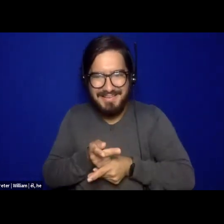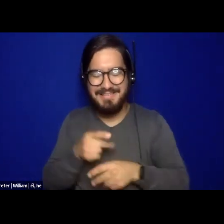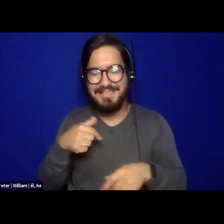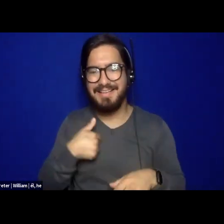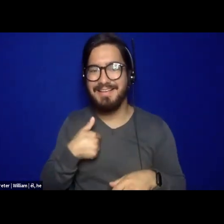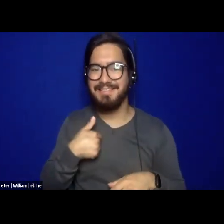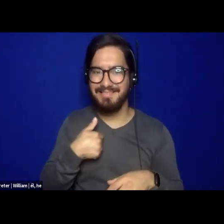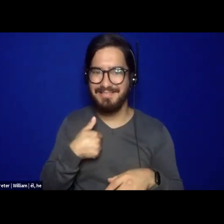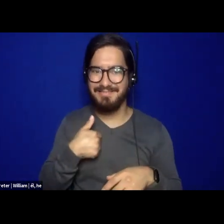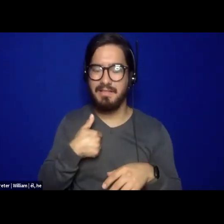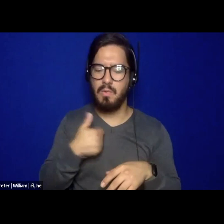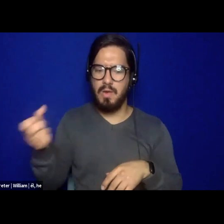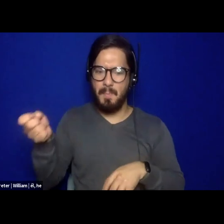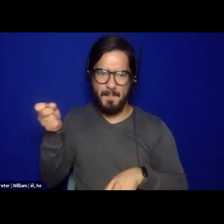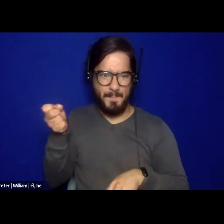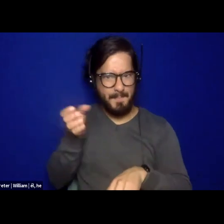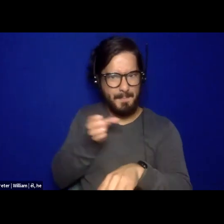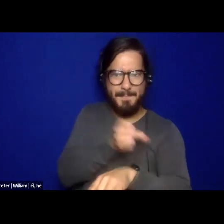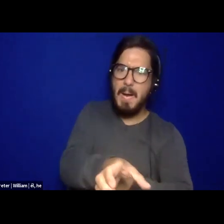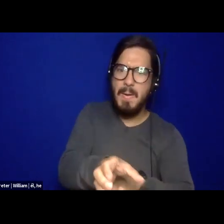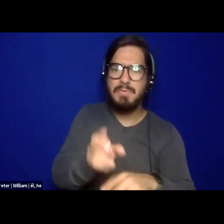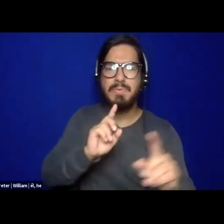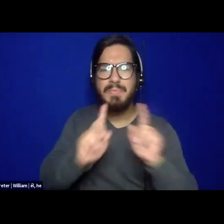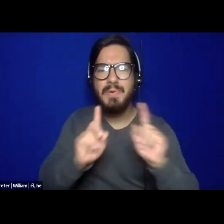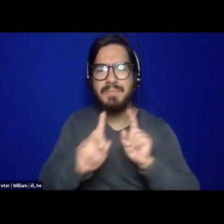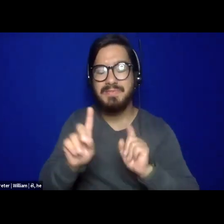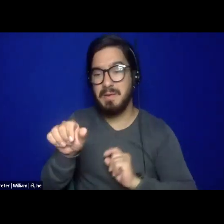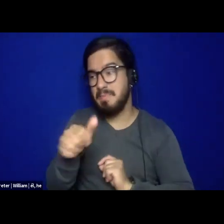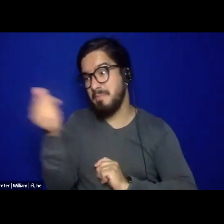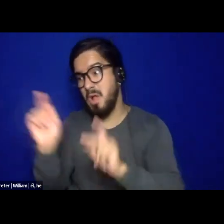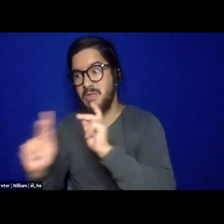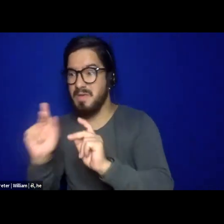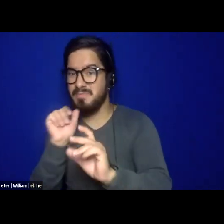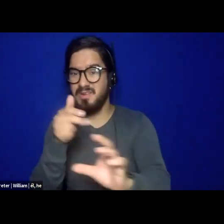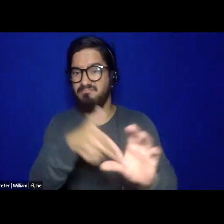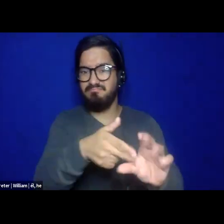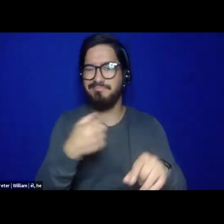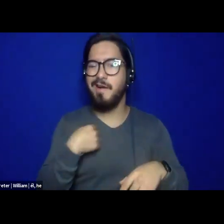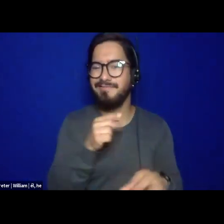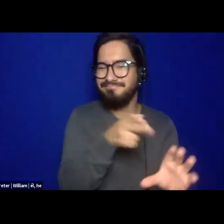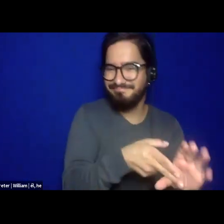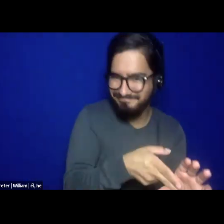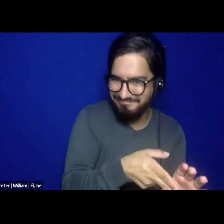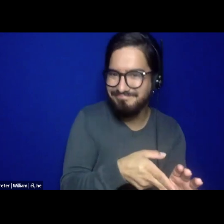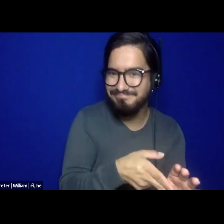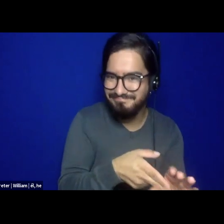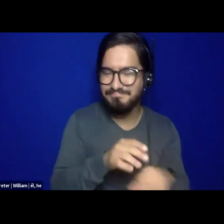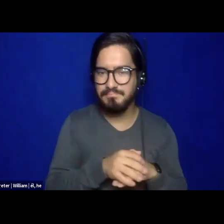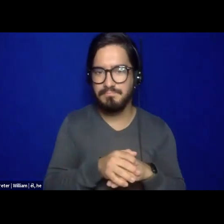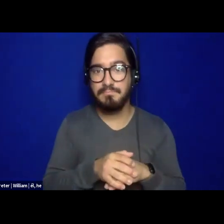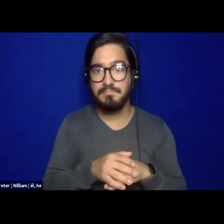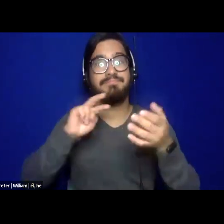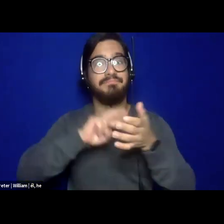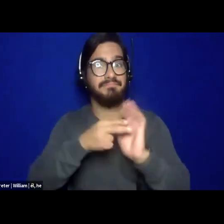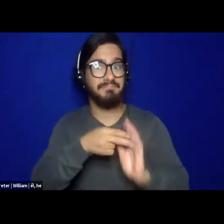in some critical conversations that, um, other folks might not be a part of. And so I think that we're the best thing happening